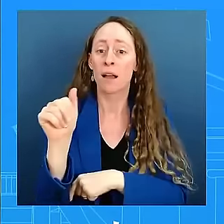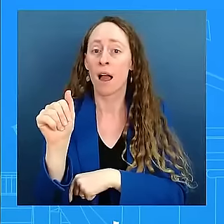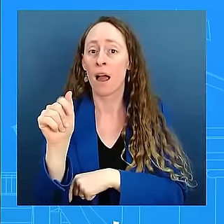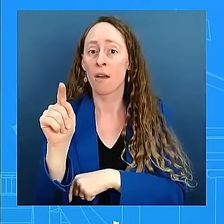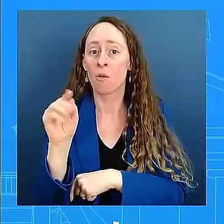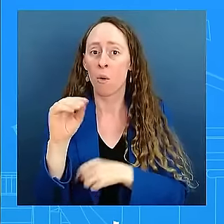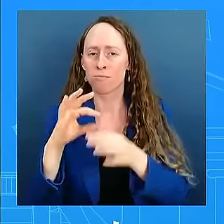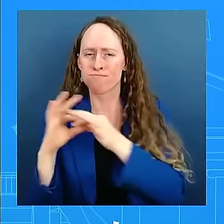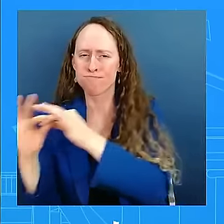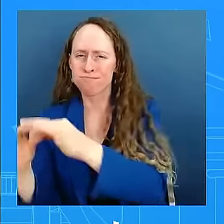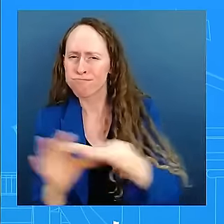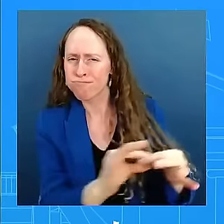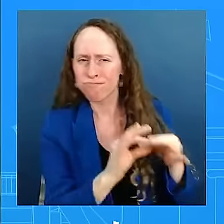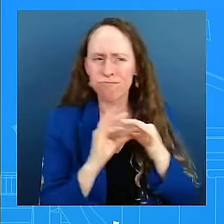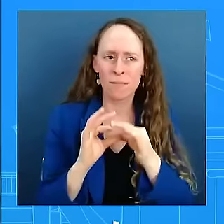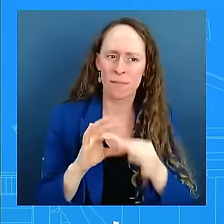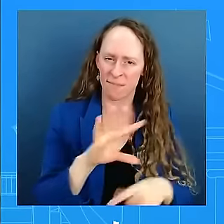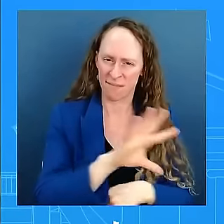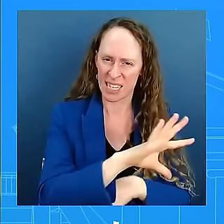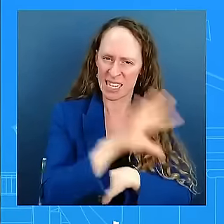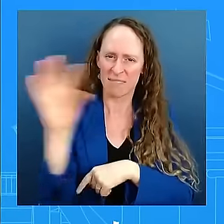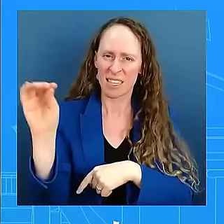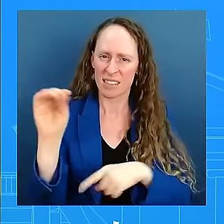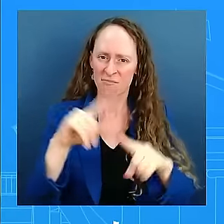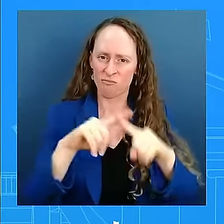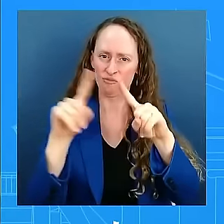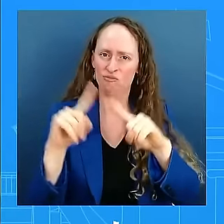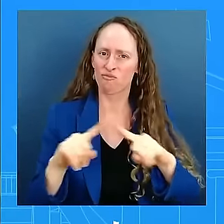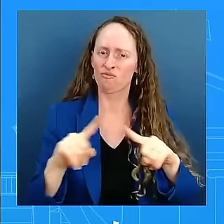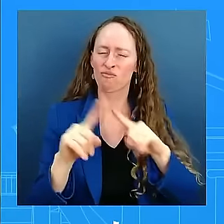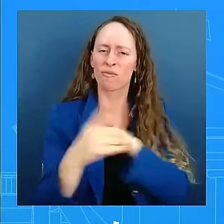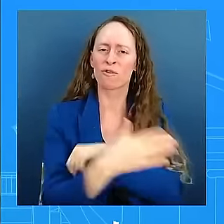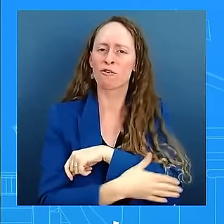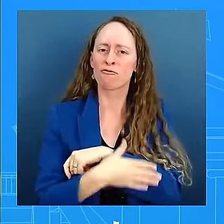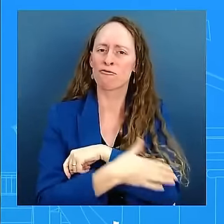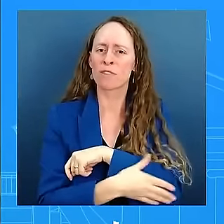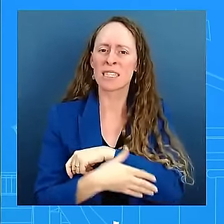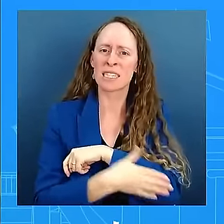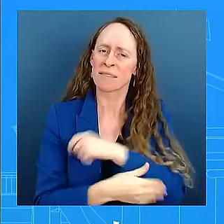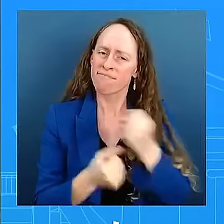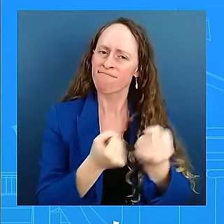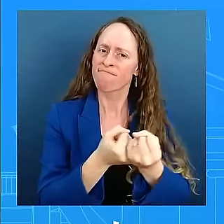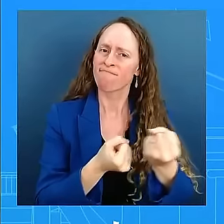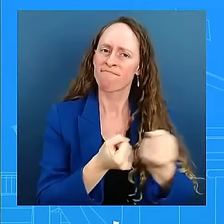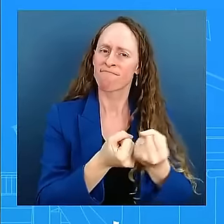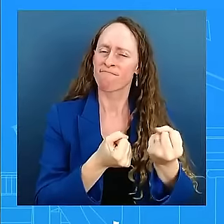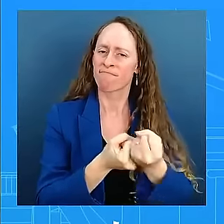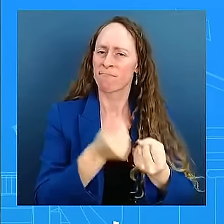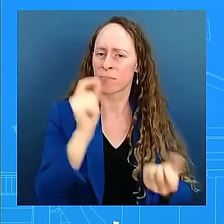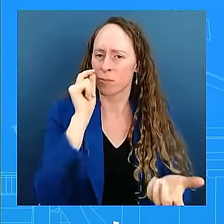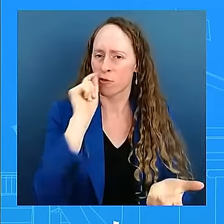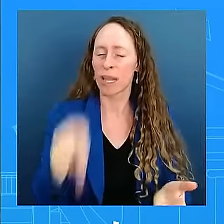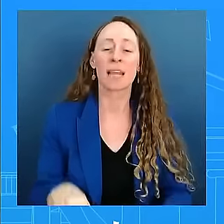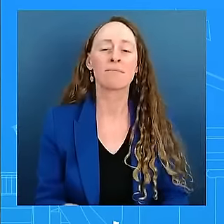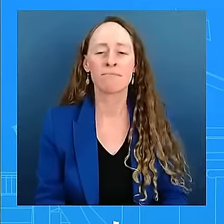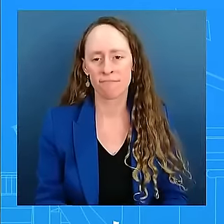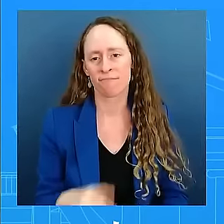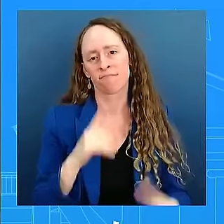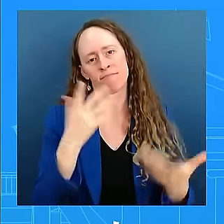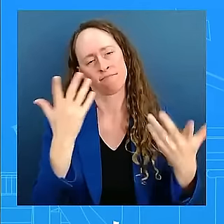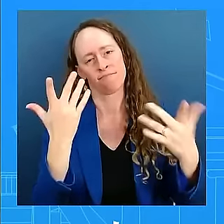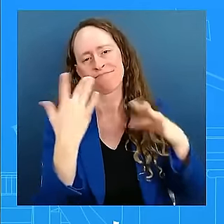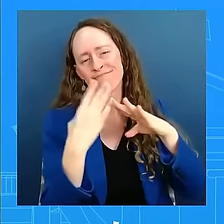Ukraine in their fight against that aggression of Russia. And so that's a big part,